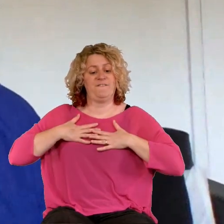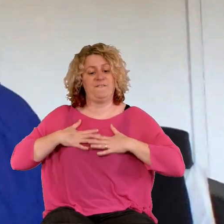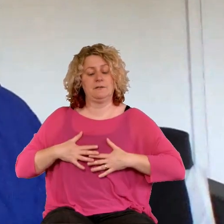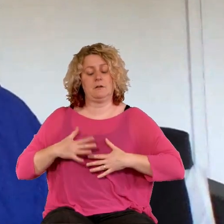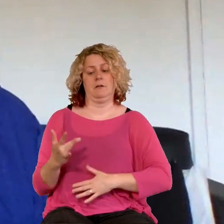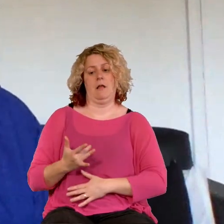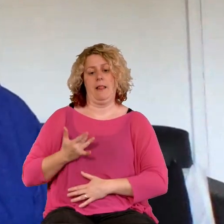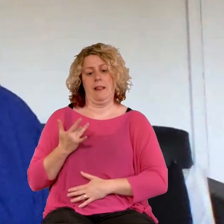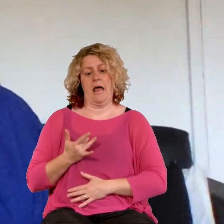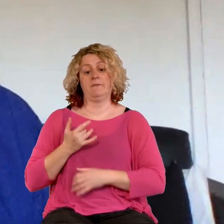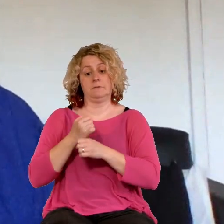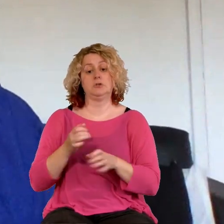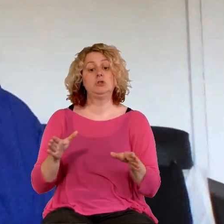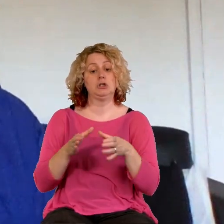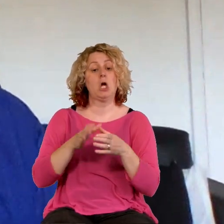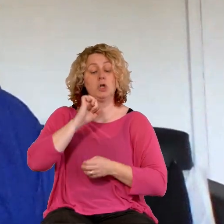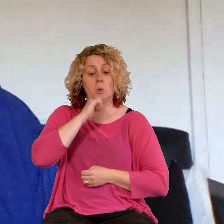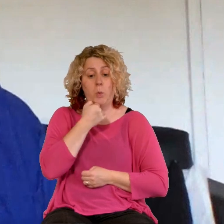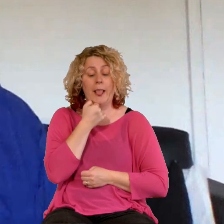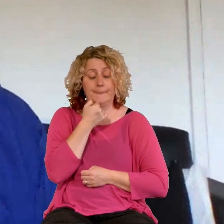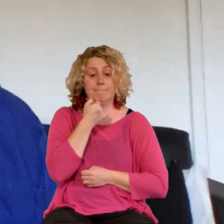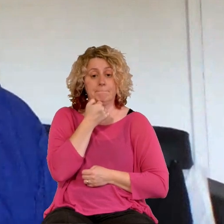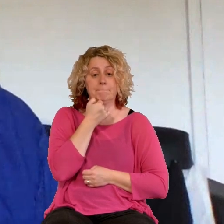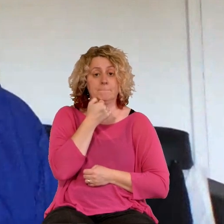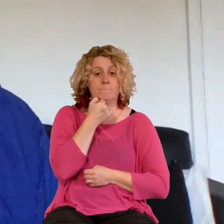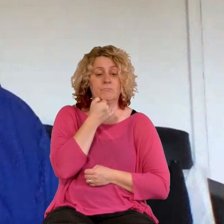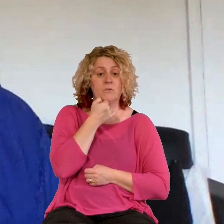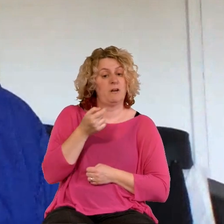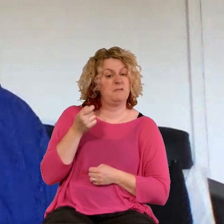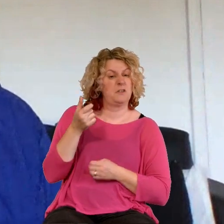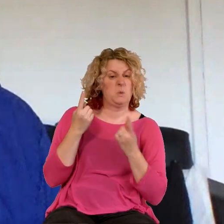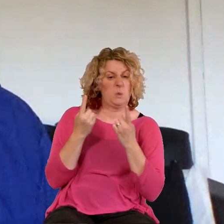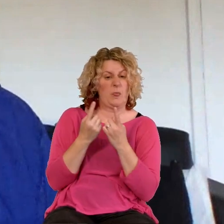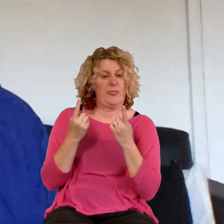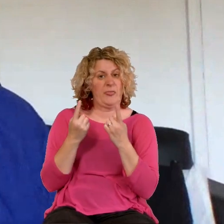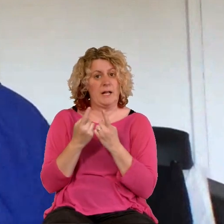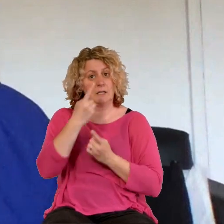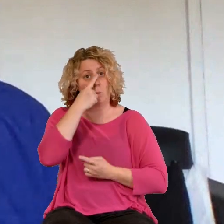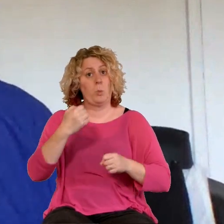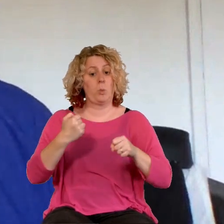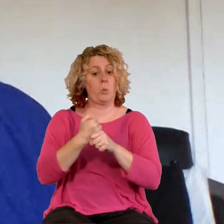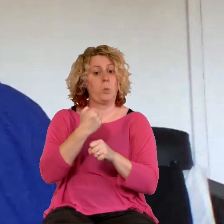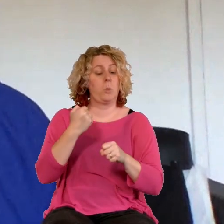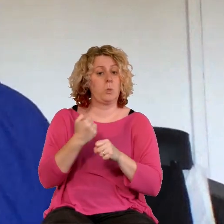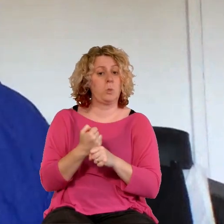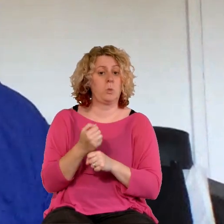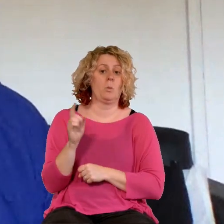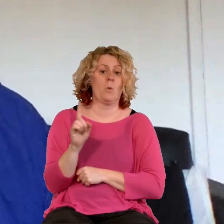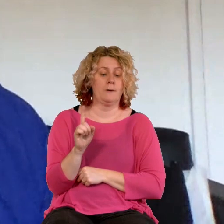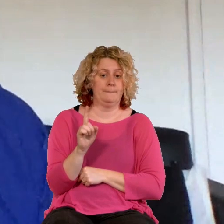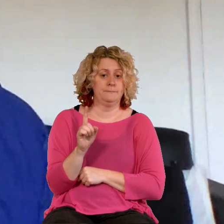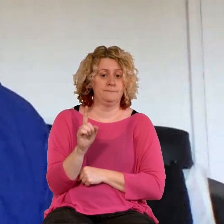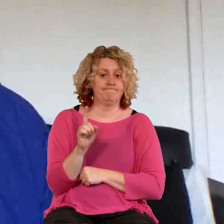And so I think that there's a few things that can be done. And I think fundamentally overarching all of it is